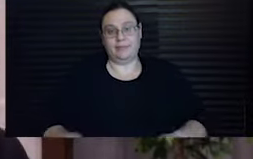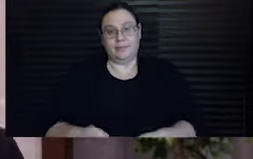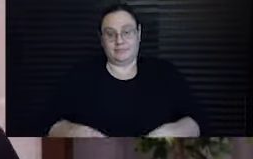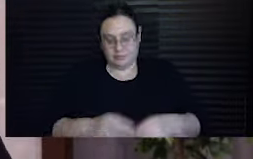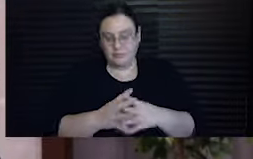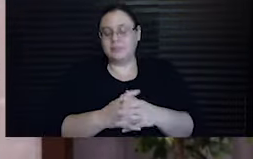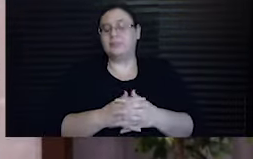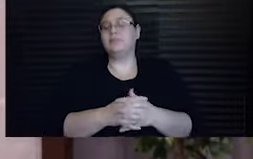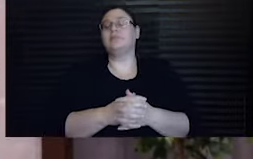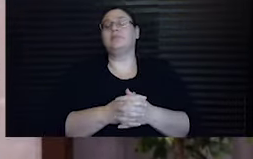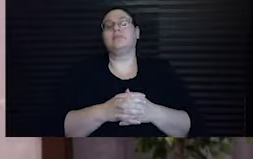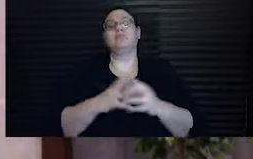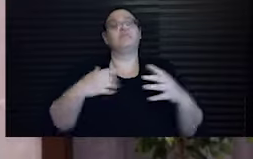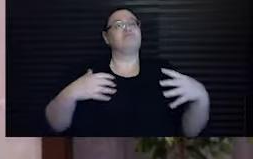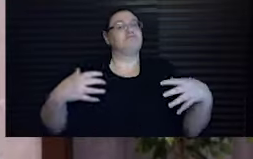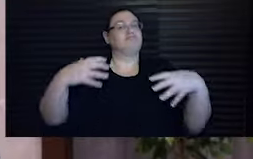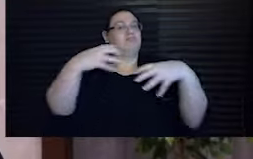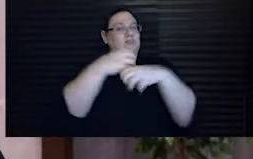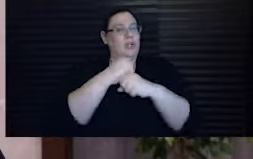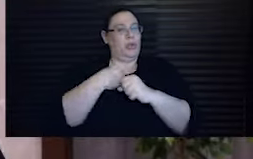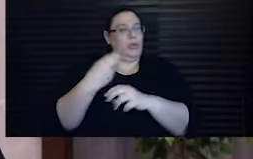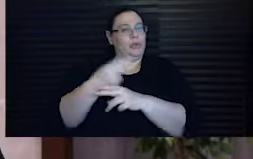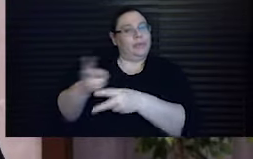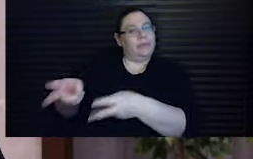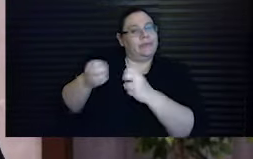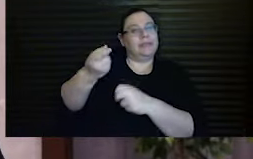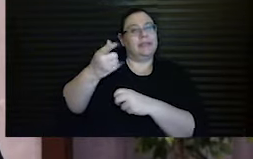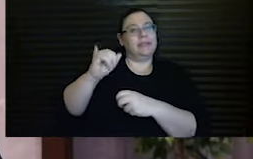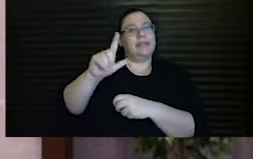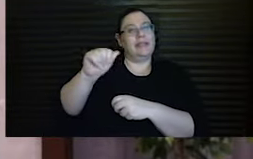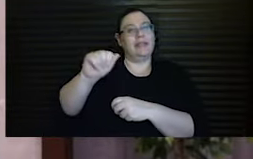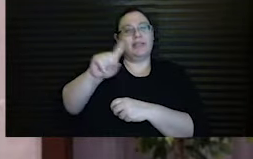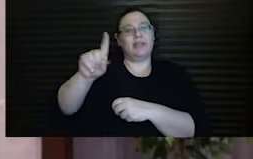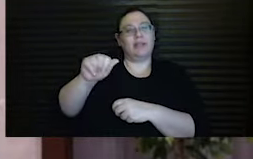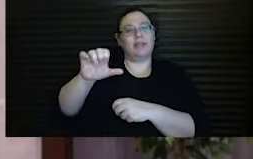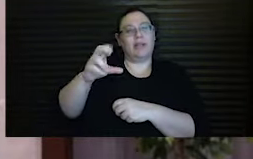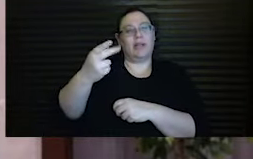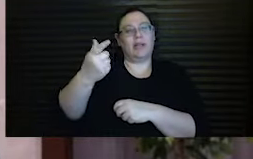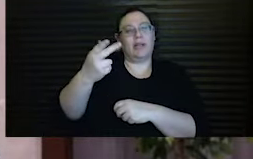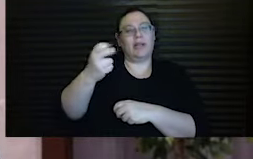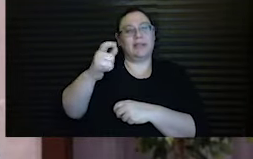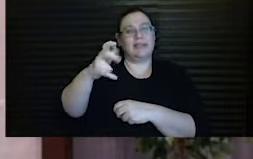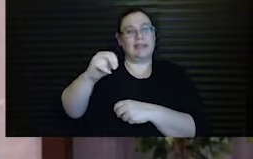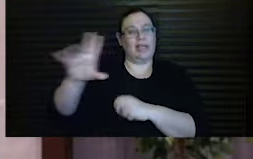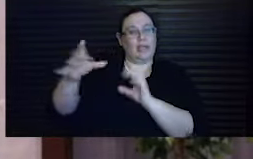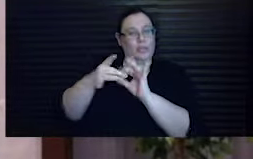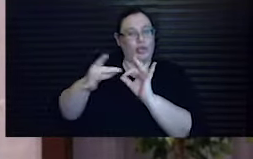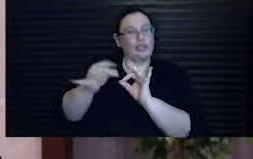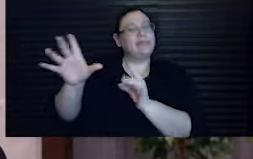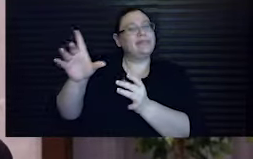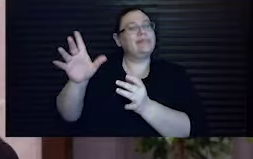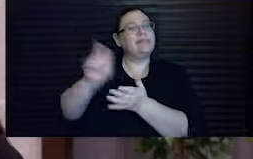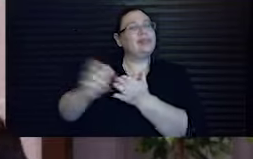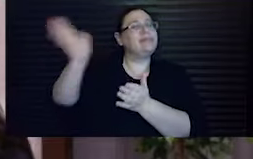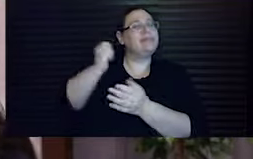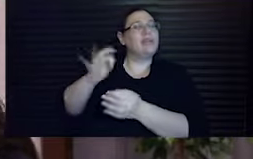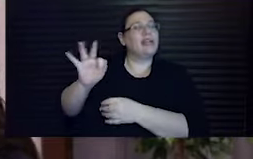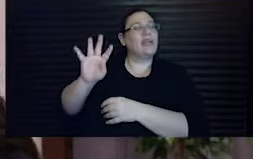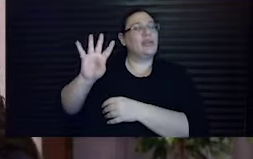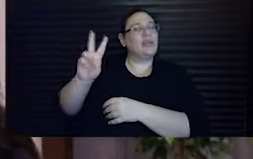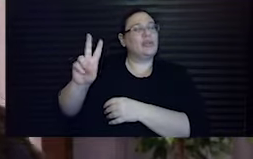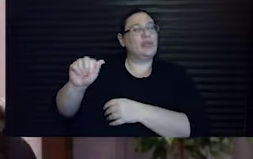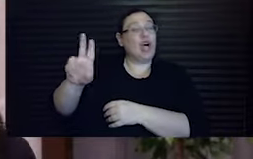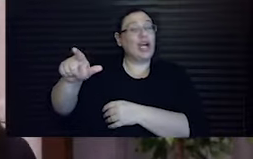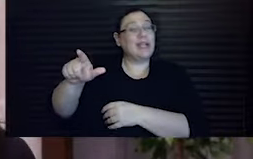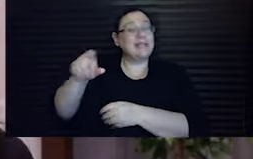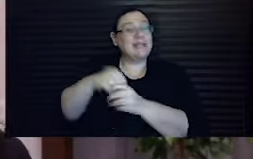I want to close today with the words of Gila Zagstein, written in August of 1942 in the midst